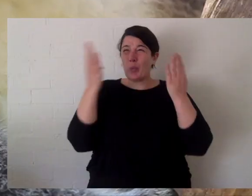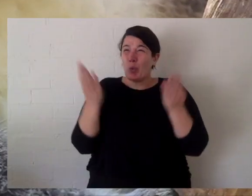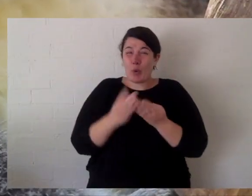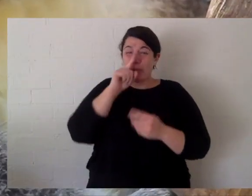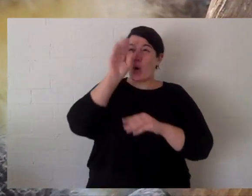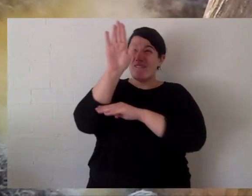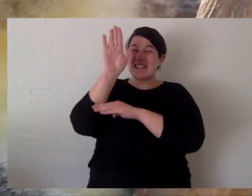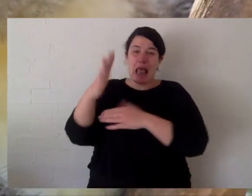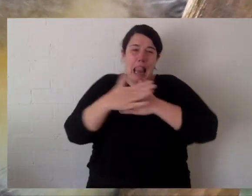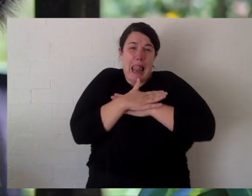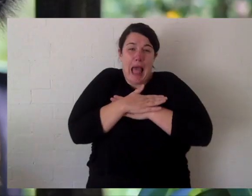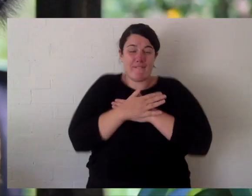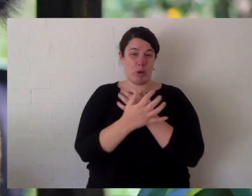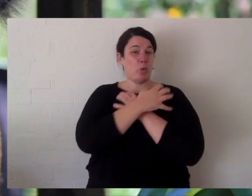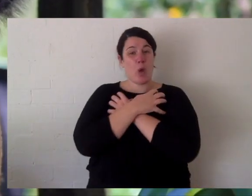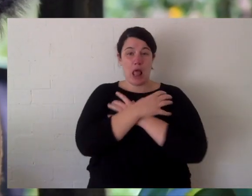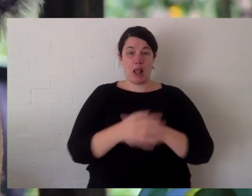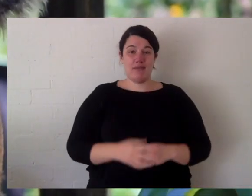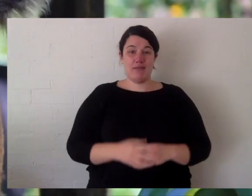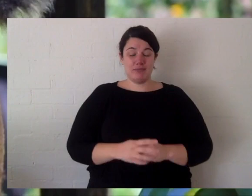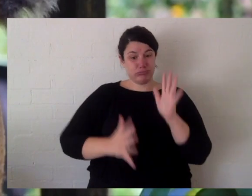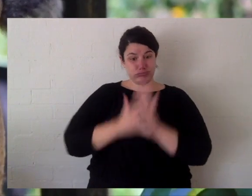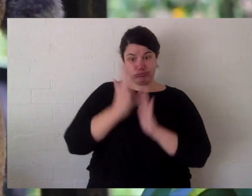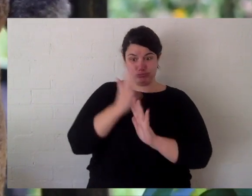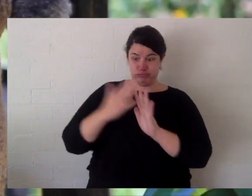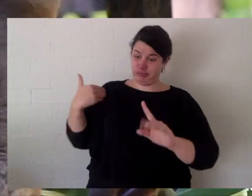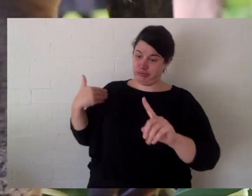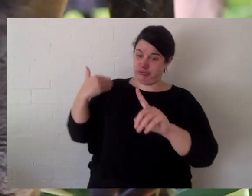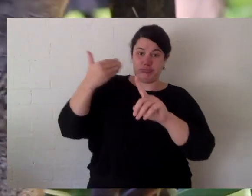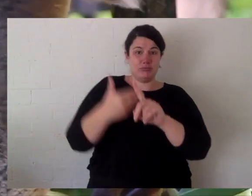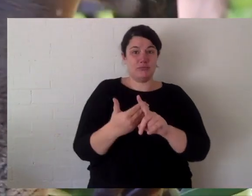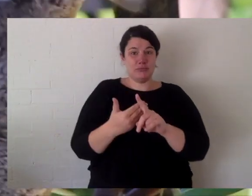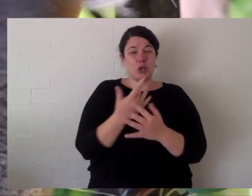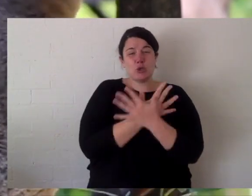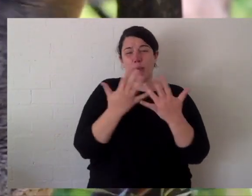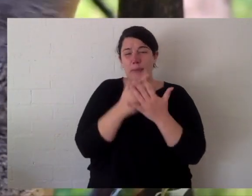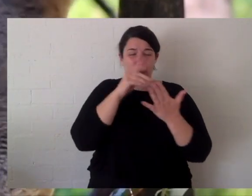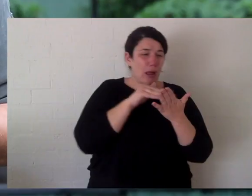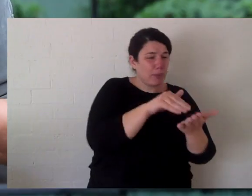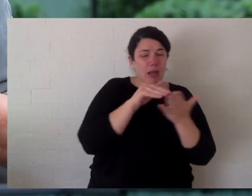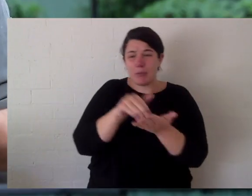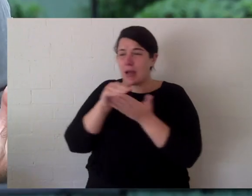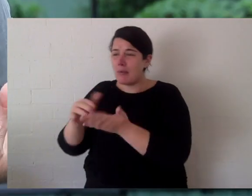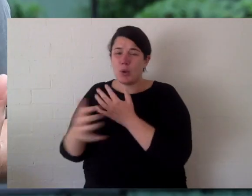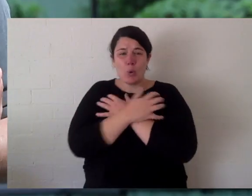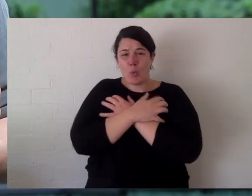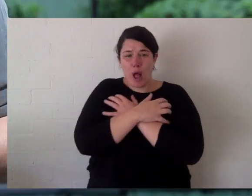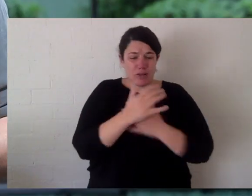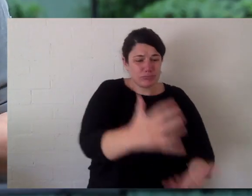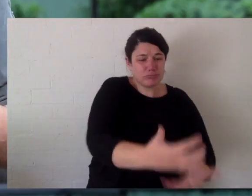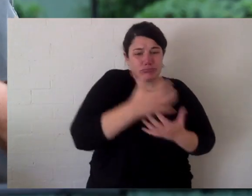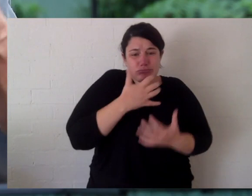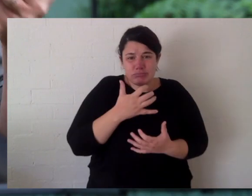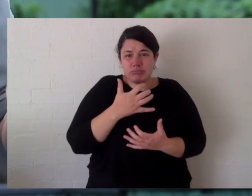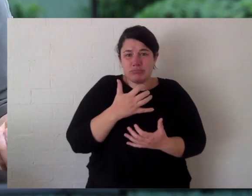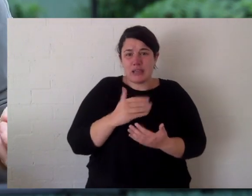loves them. Through the fires, there were so many people helping koalas, rescuing burnt koalas,